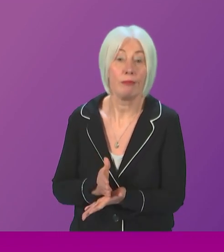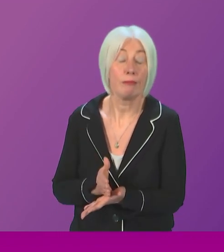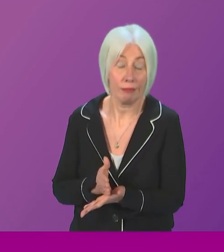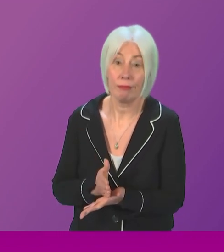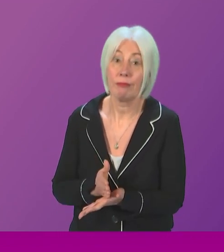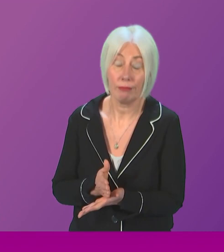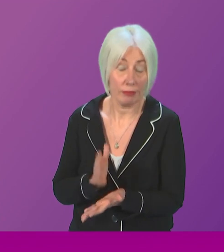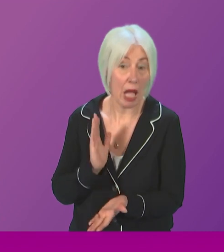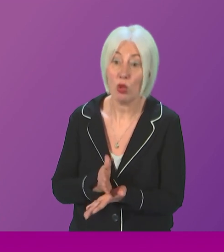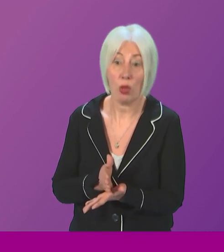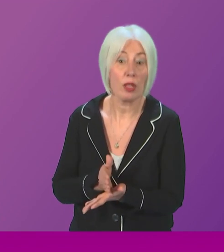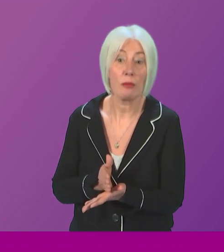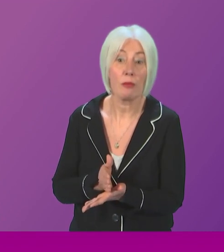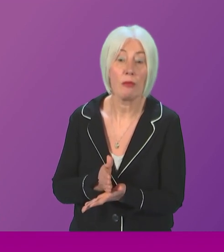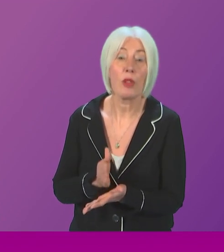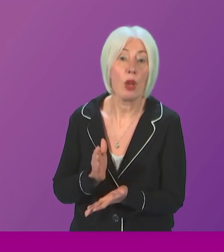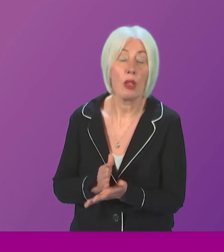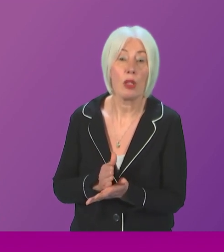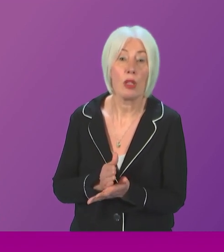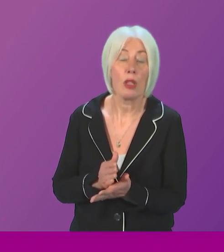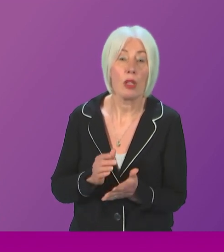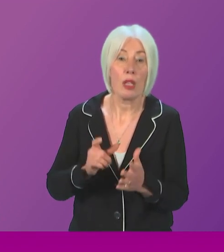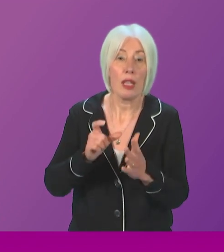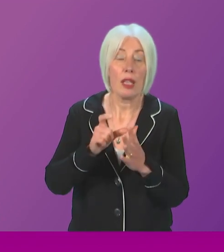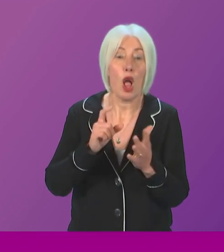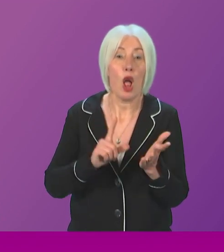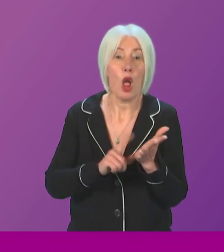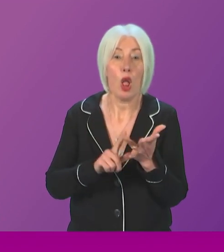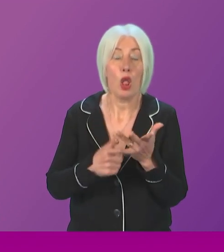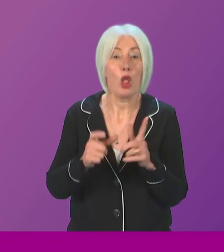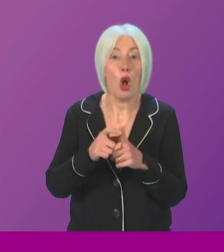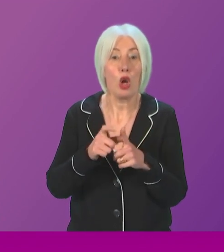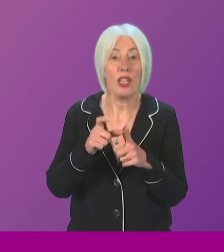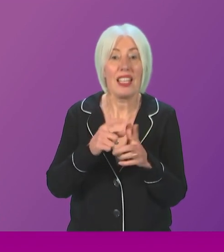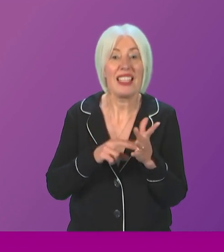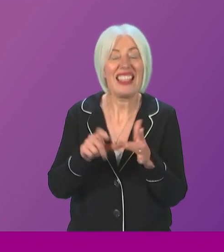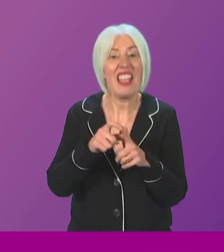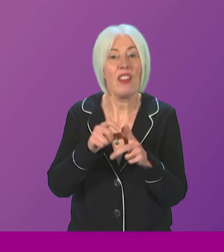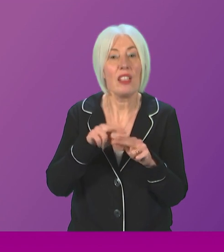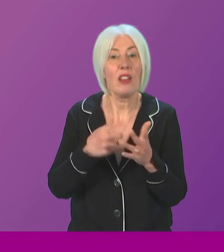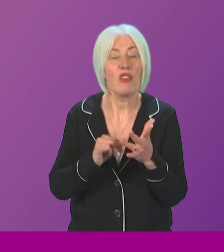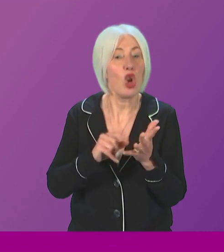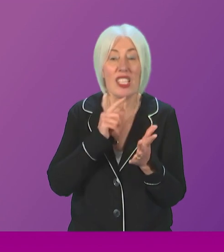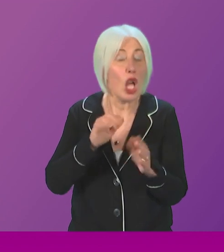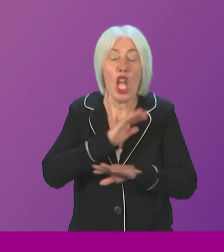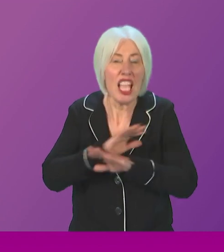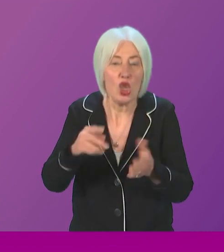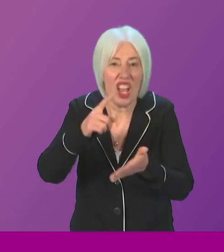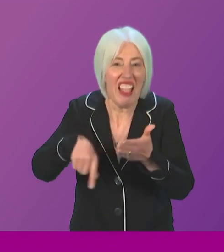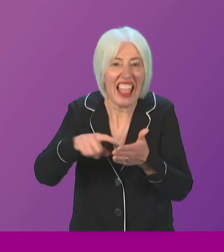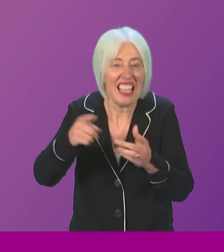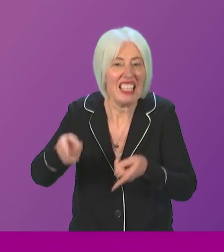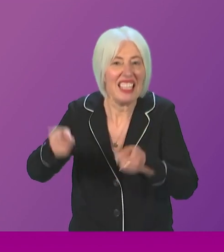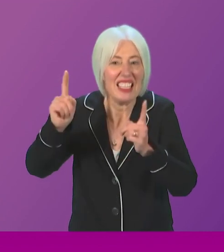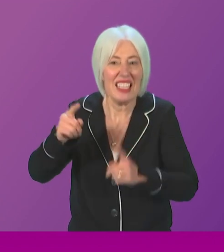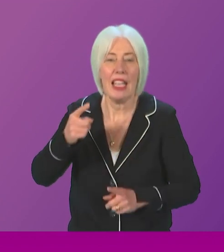absolutely. Lord Frost's unelected Tory peer gave the game away. He said